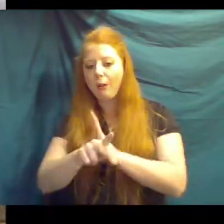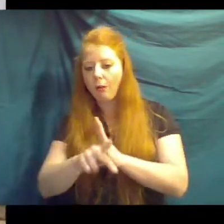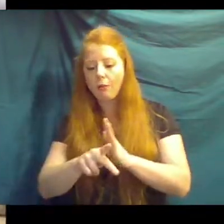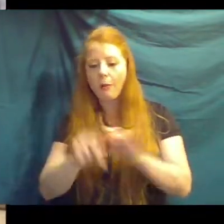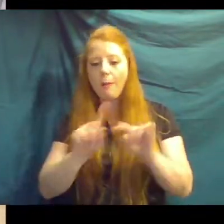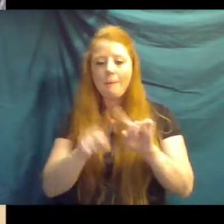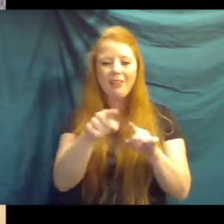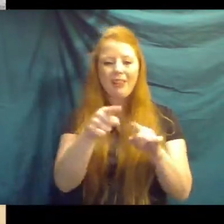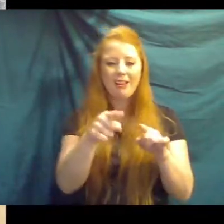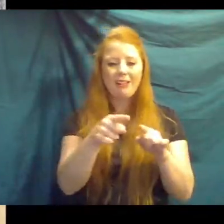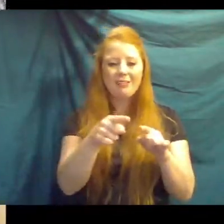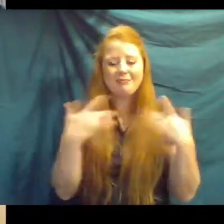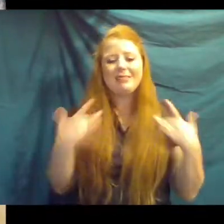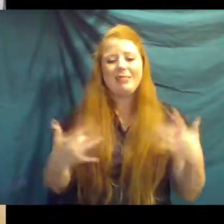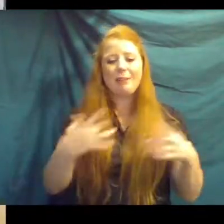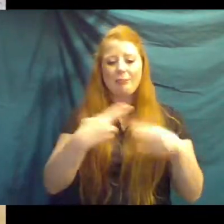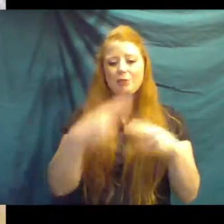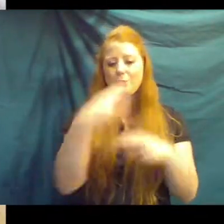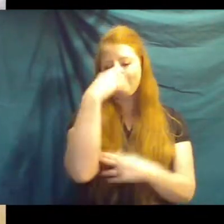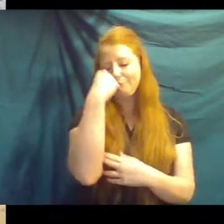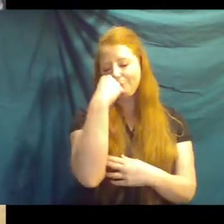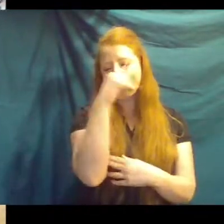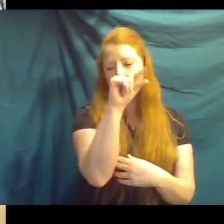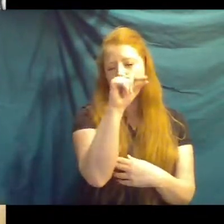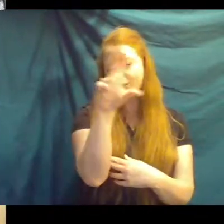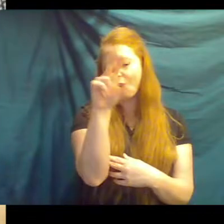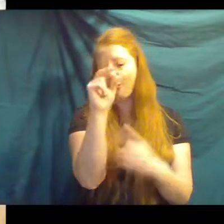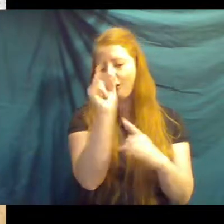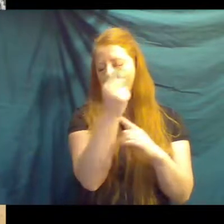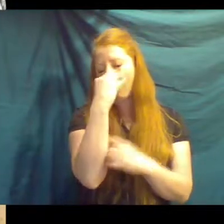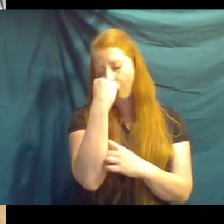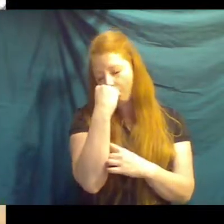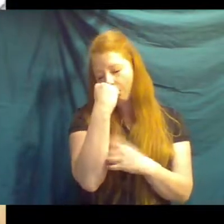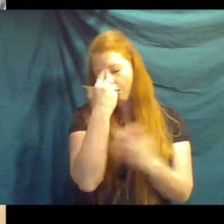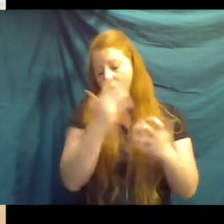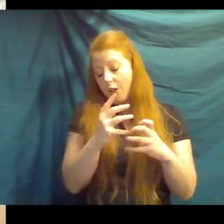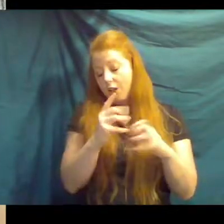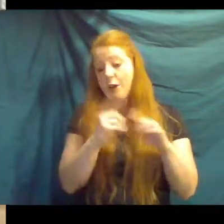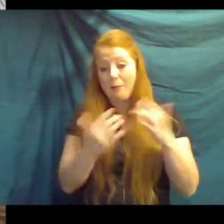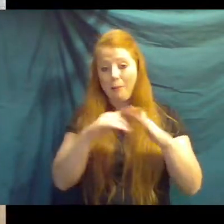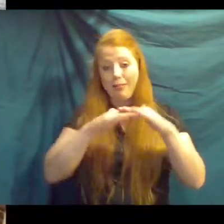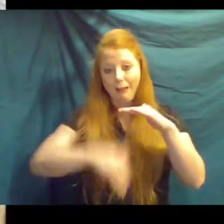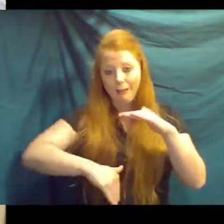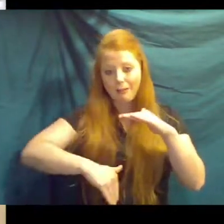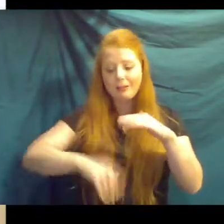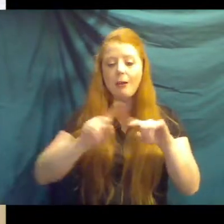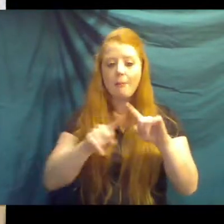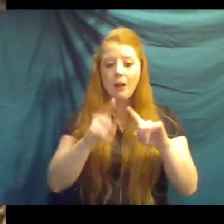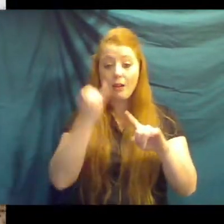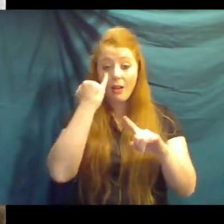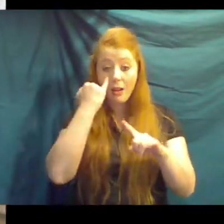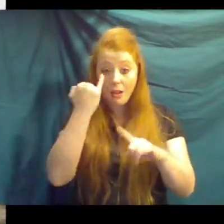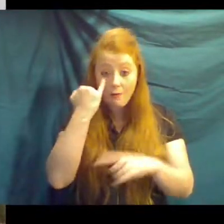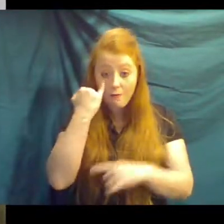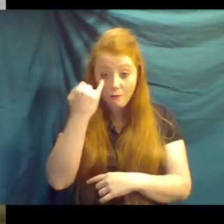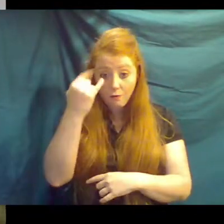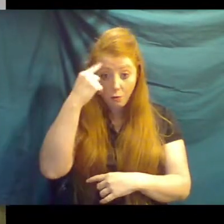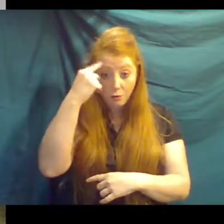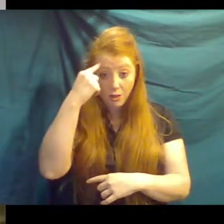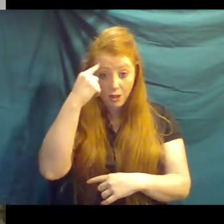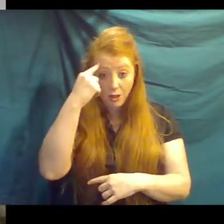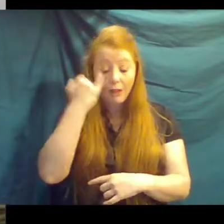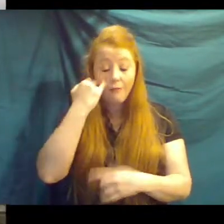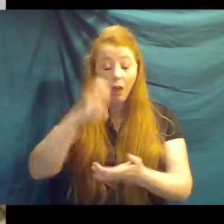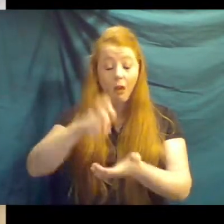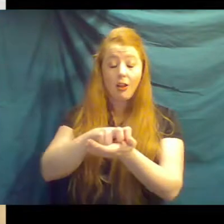short, short naps, but maximum like 20 to 30 minutes, but usually less. But you can imagine laying down is the most vulnerable position